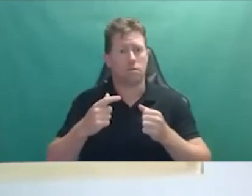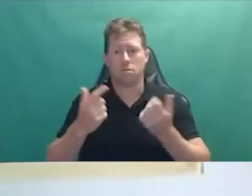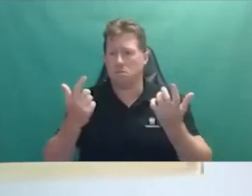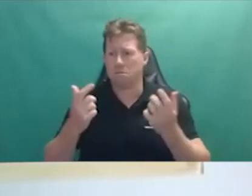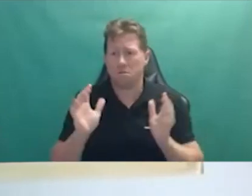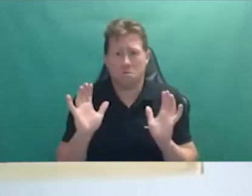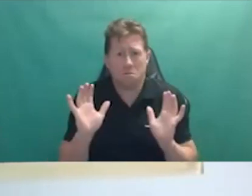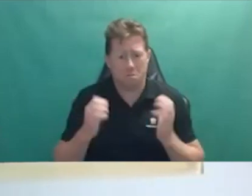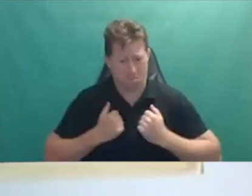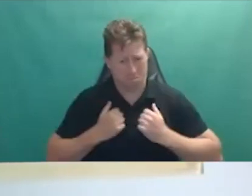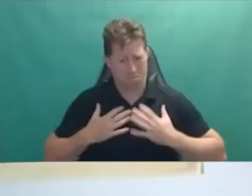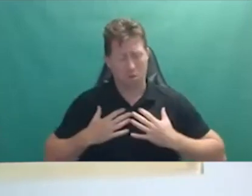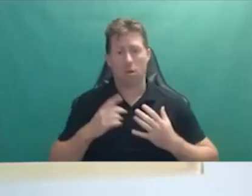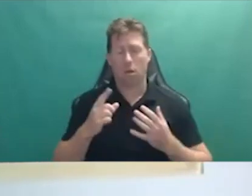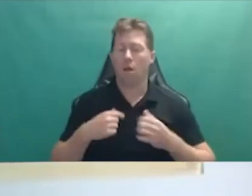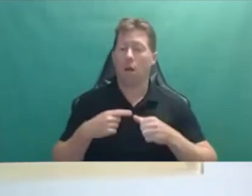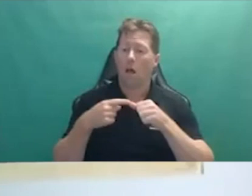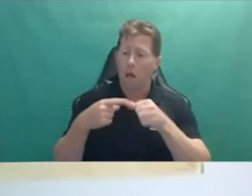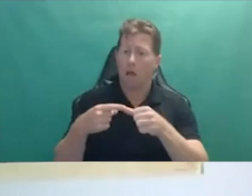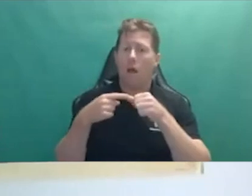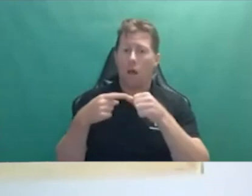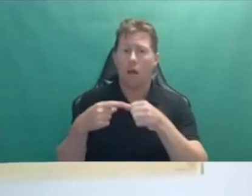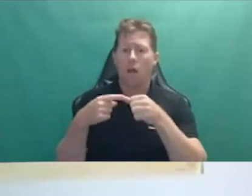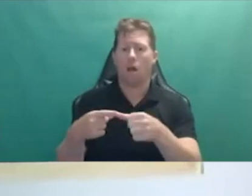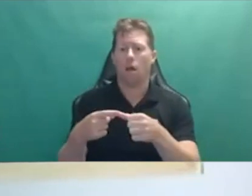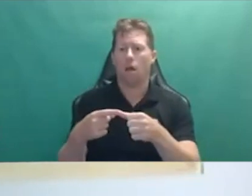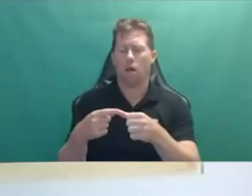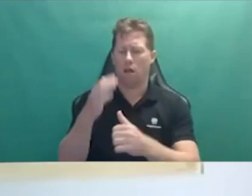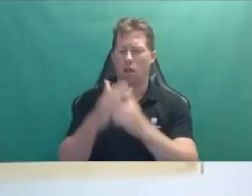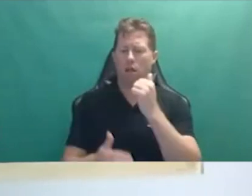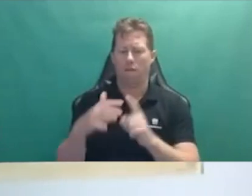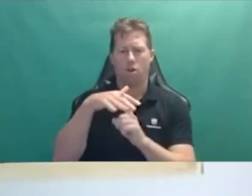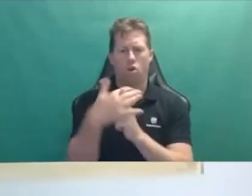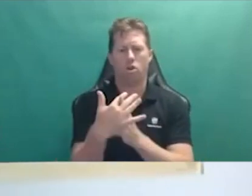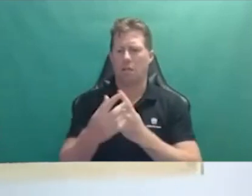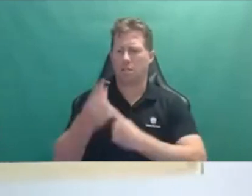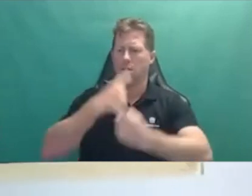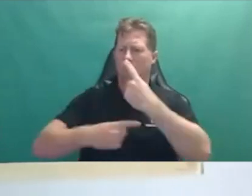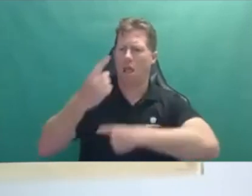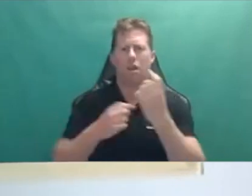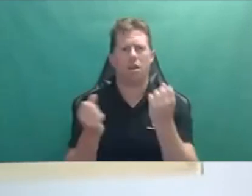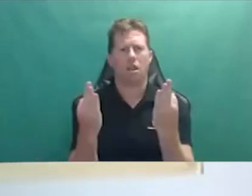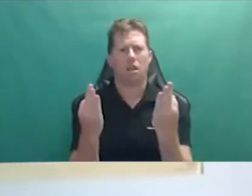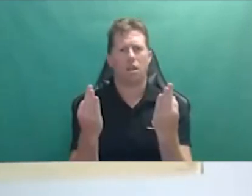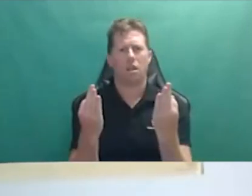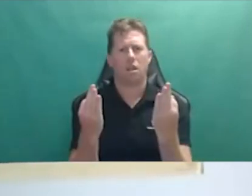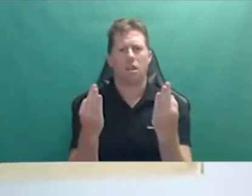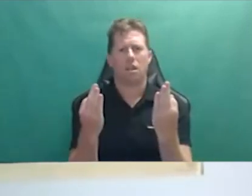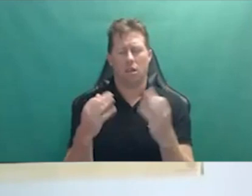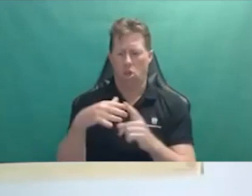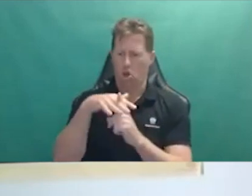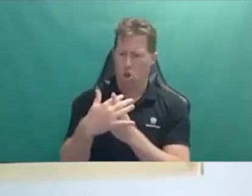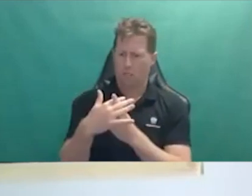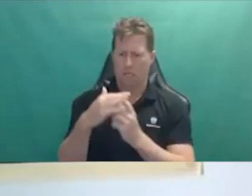But when we did answer questions, we weren't provided any context. There wasn't kind of like, you know, the context around these